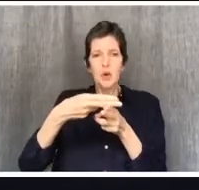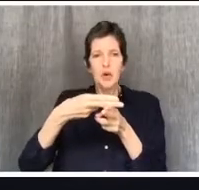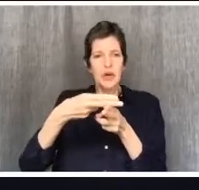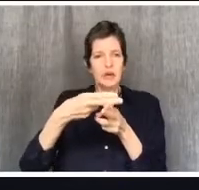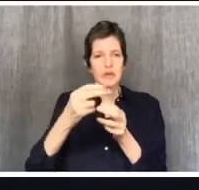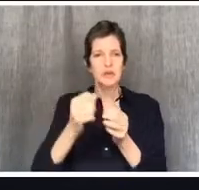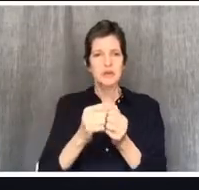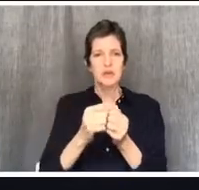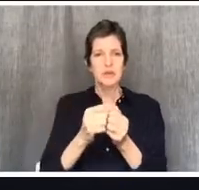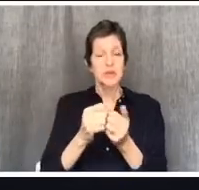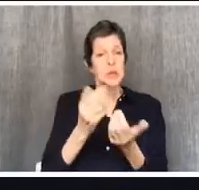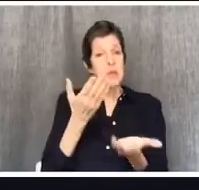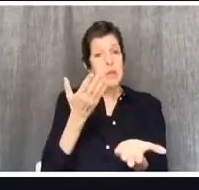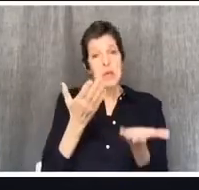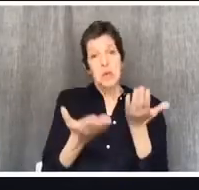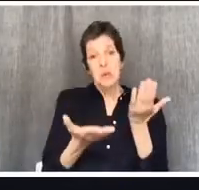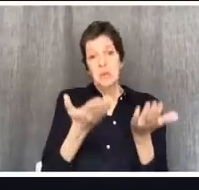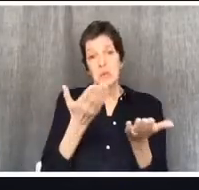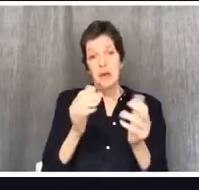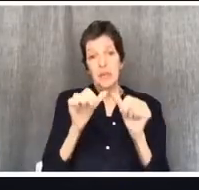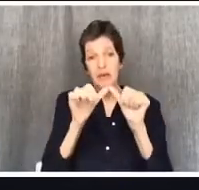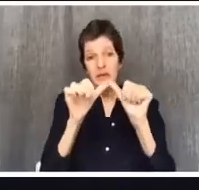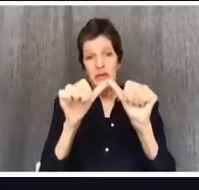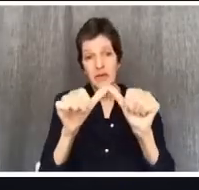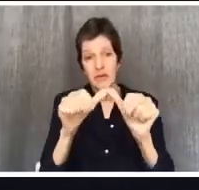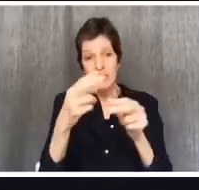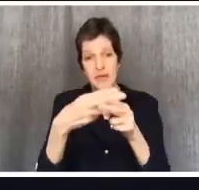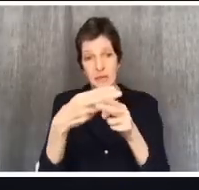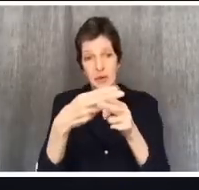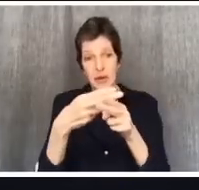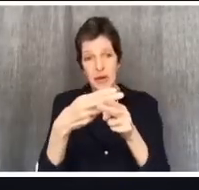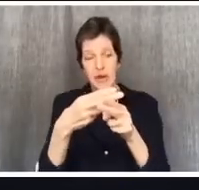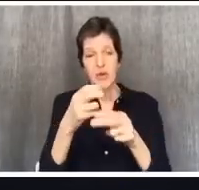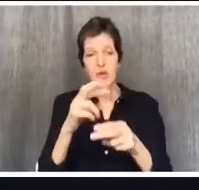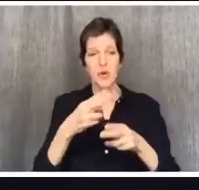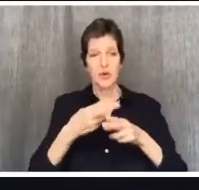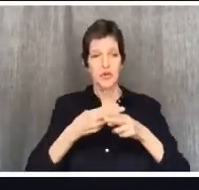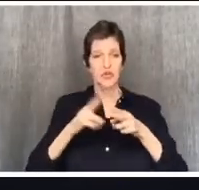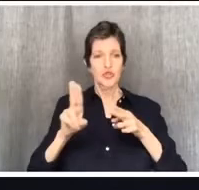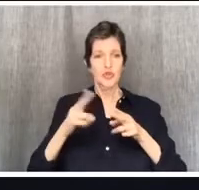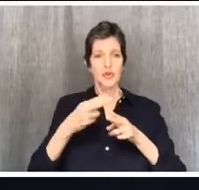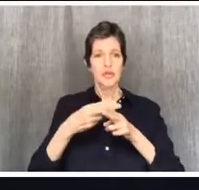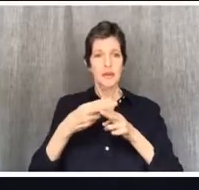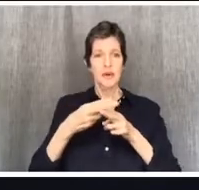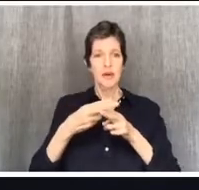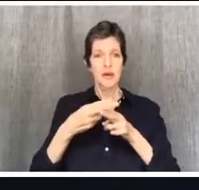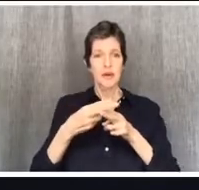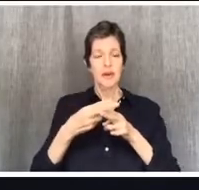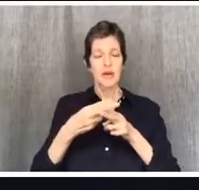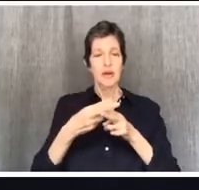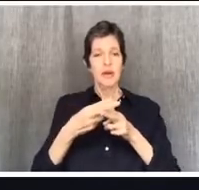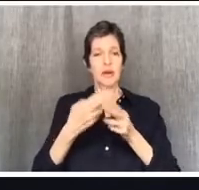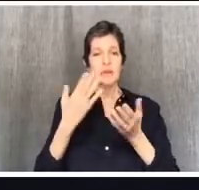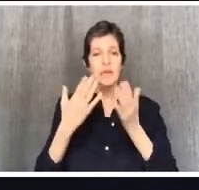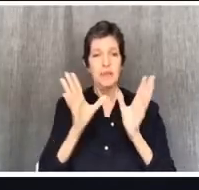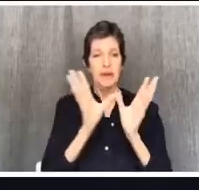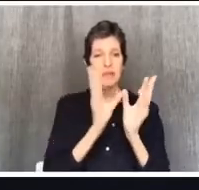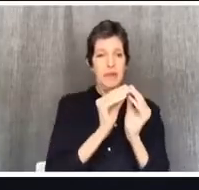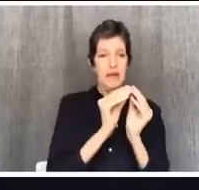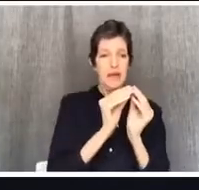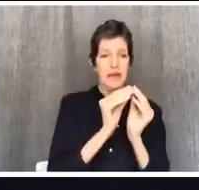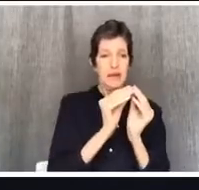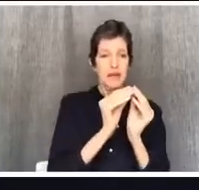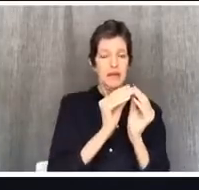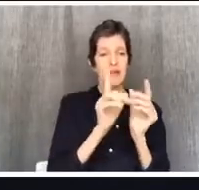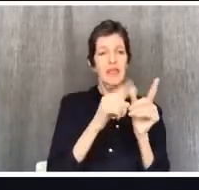and then we have to do this for a little bit. I don't know. The point is this. The church is the physical gathering of the Lord's people